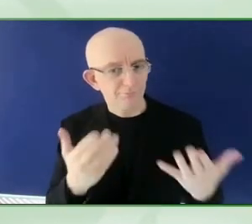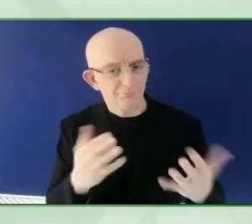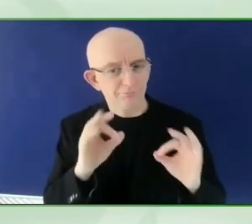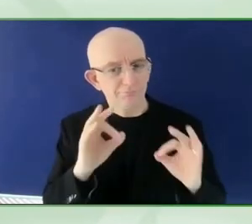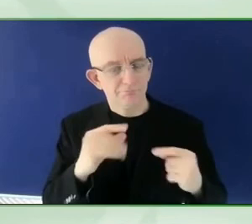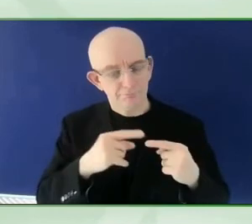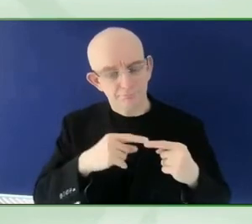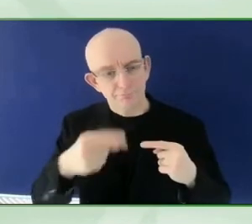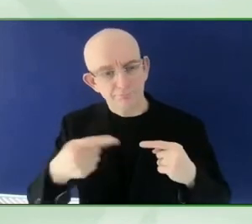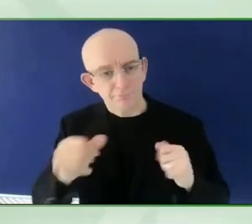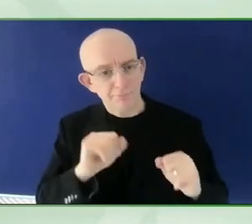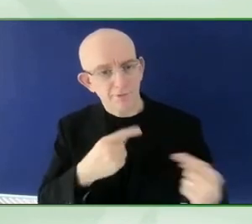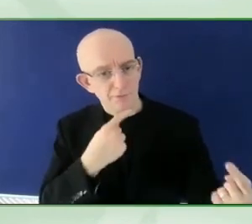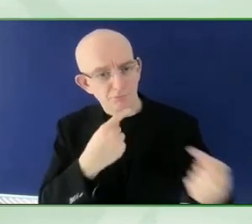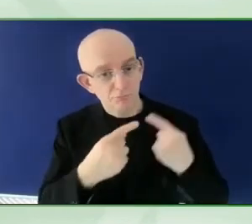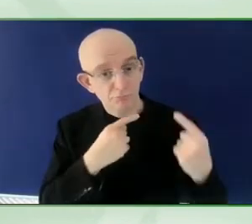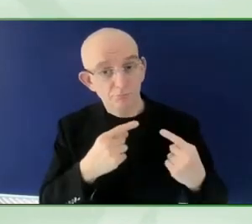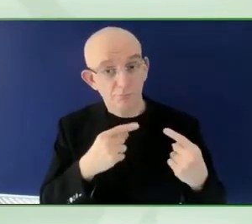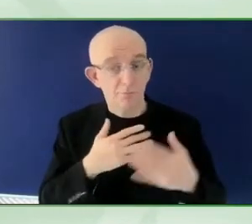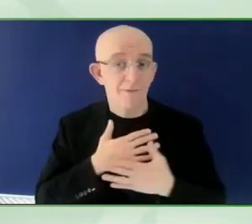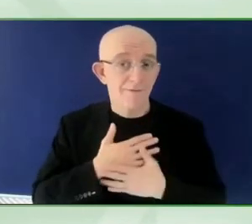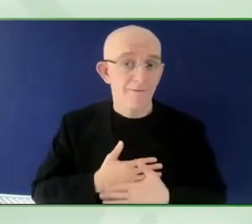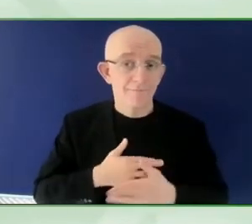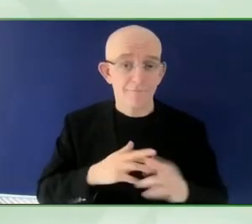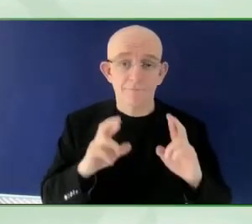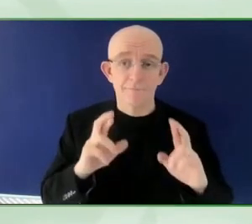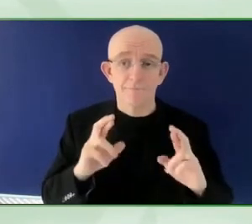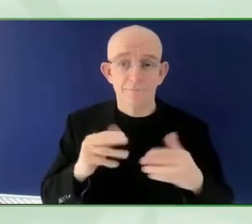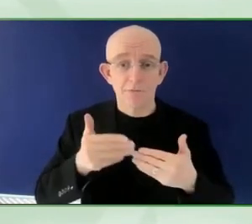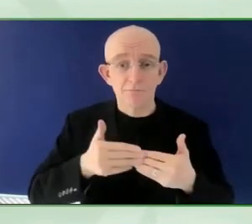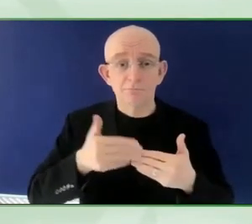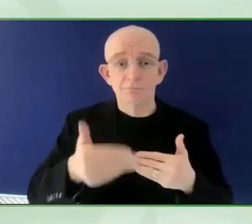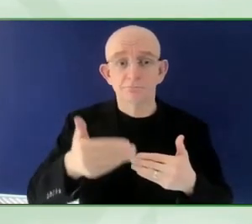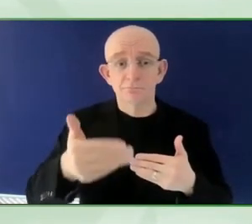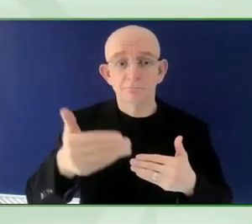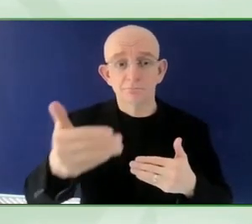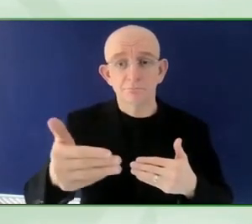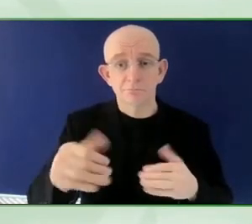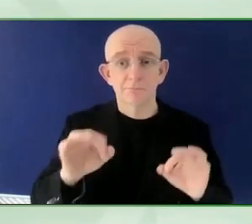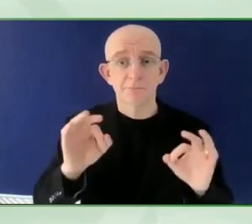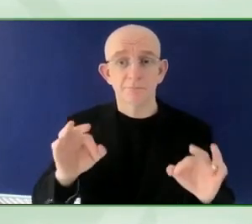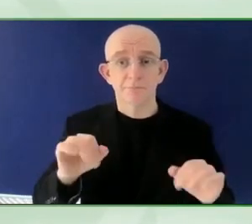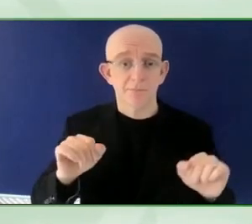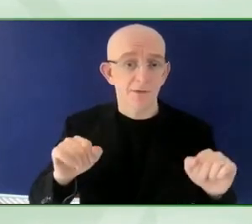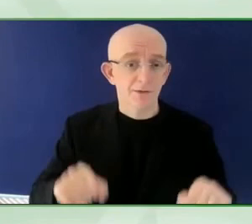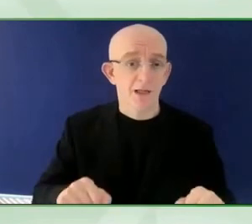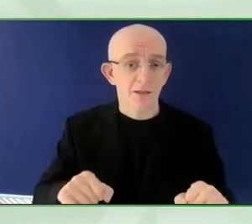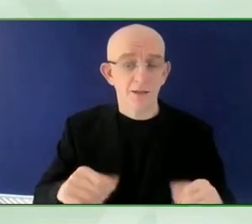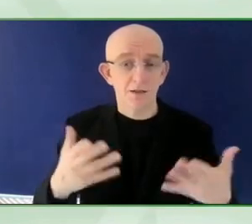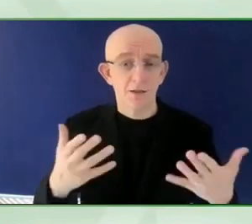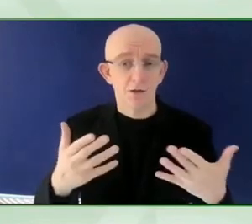also something together. Thank you very much, Jose. And this closes this fireside talk. Thank you.